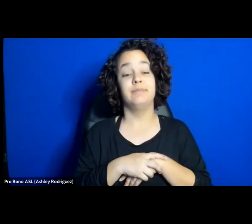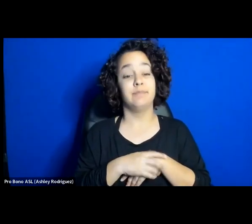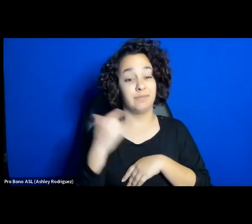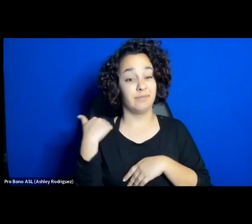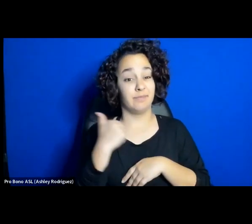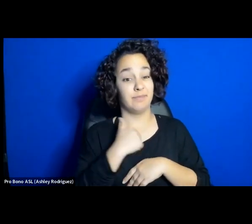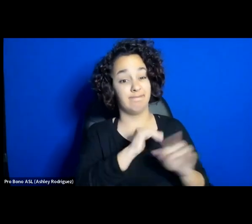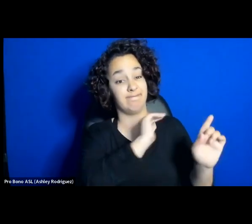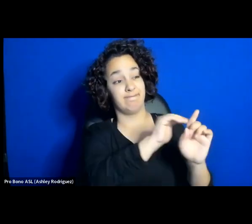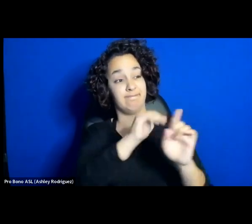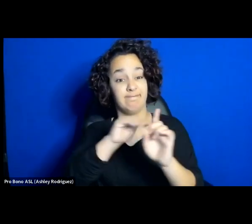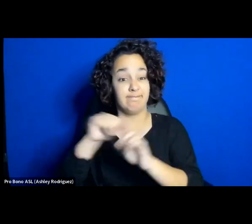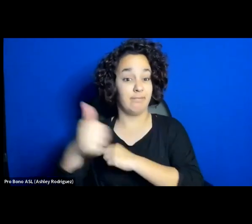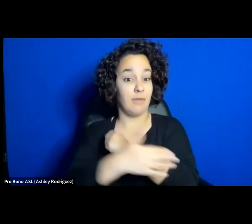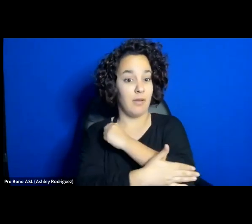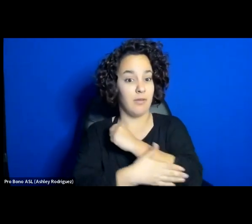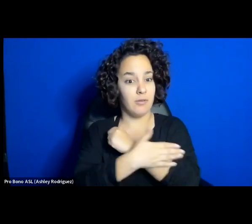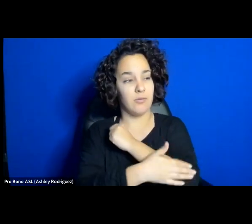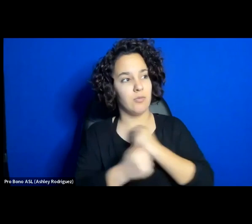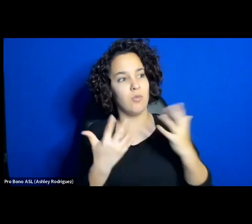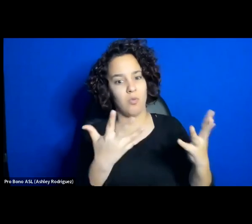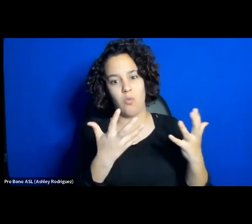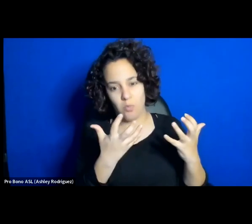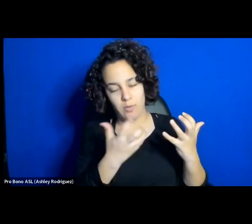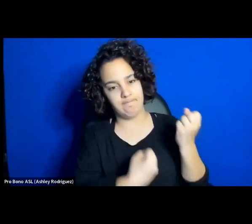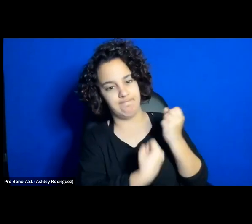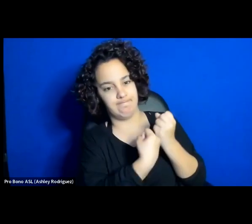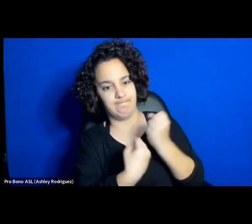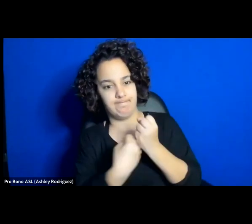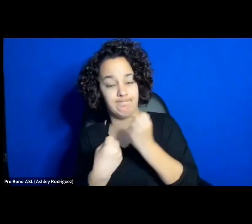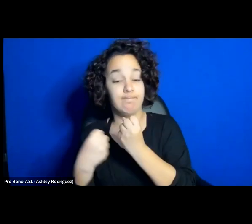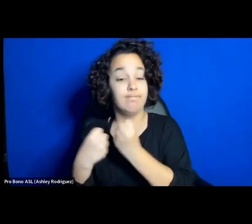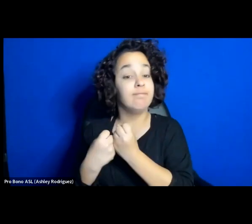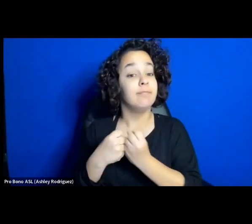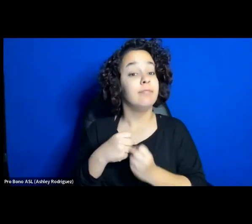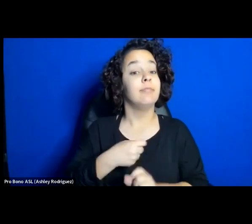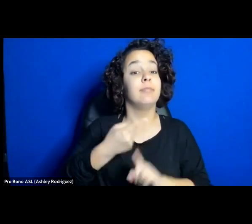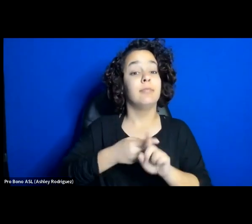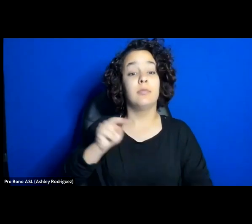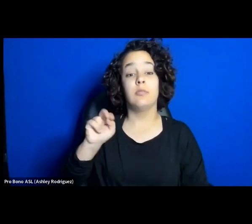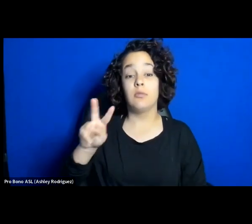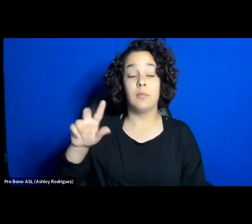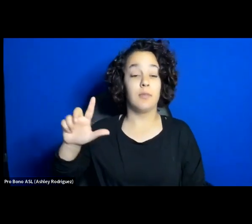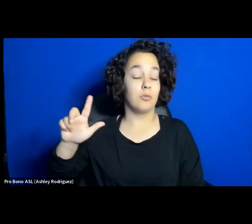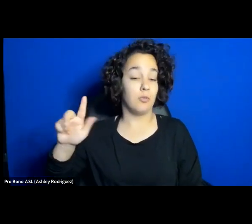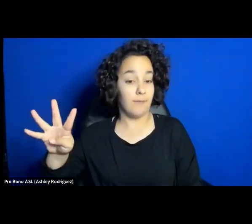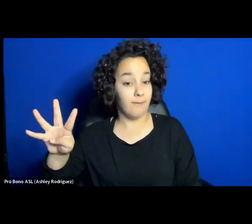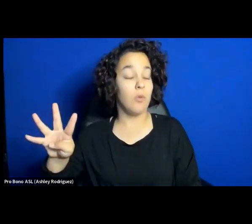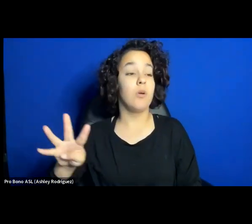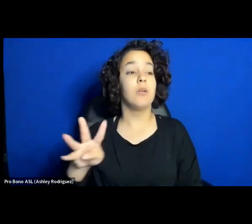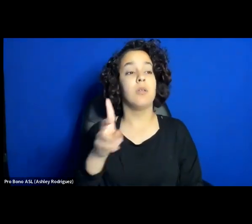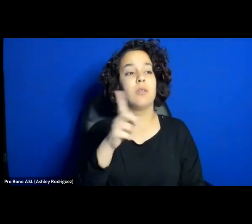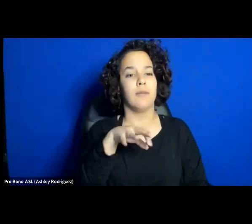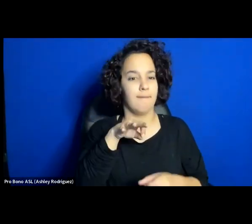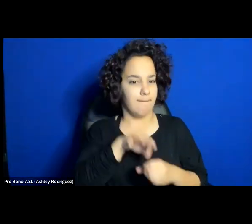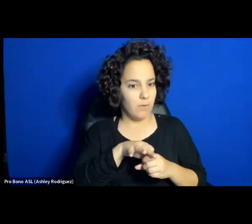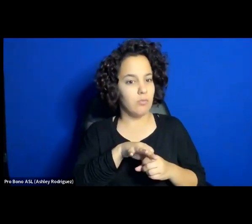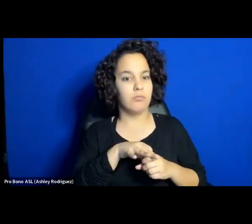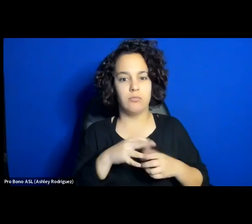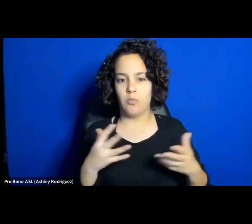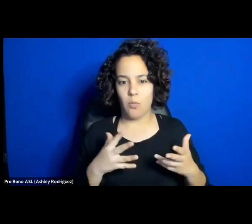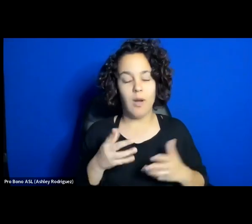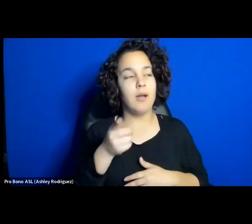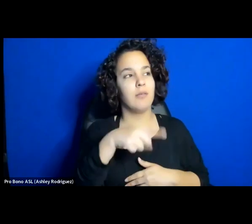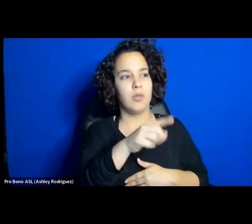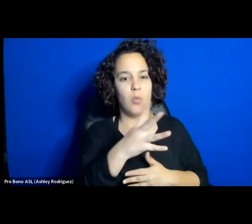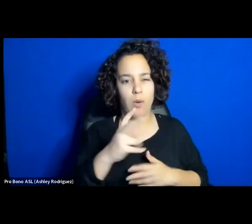UN Human Rights Commission voted on November 24th to investigate the regime's deadly repression, which has